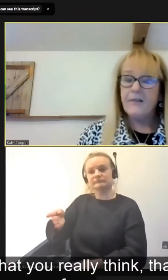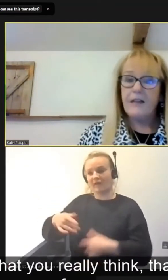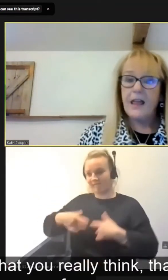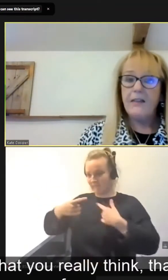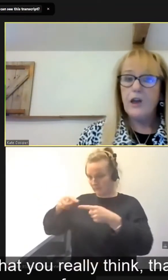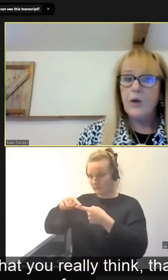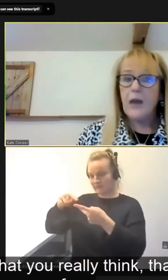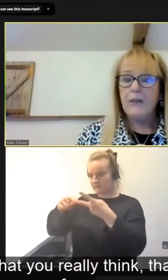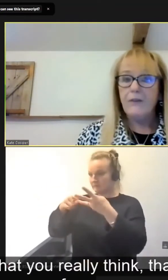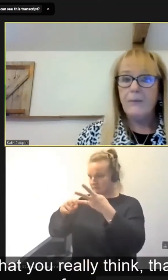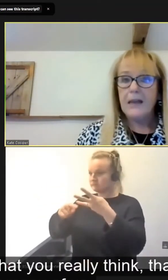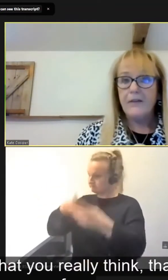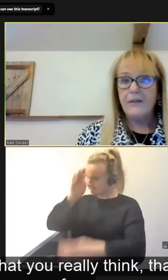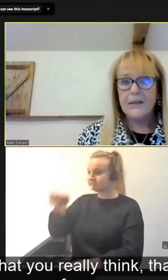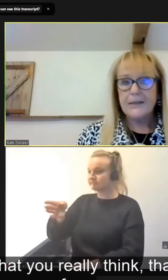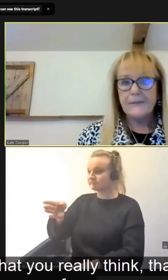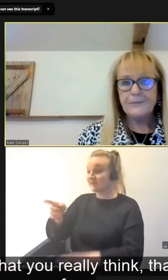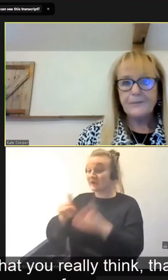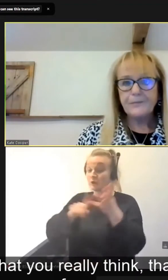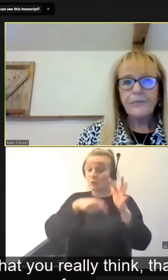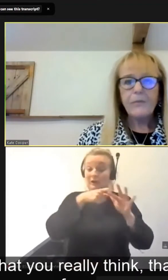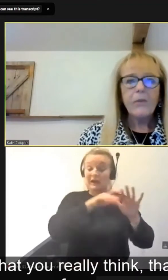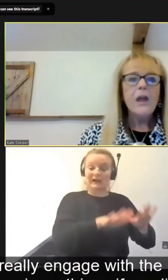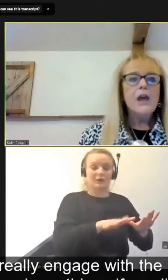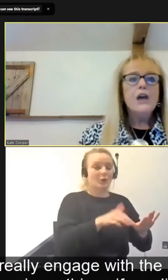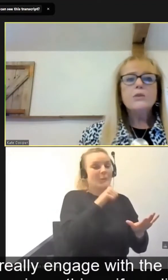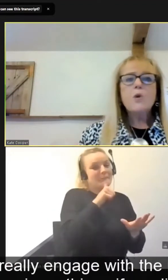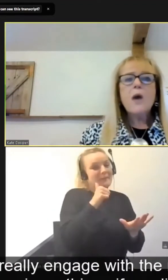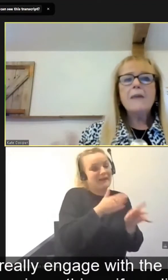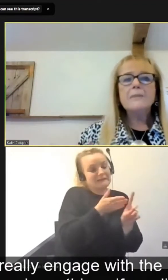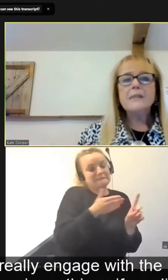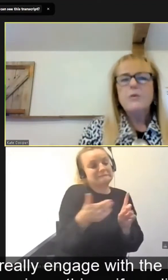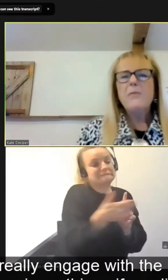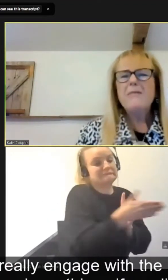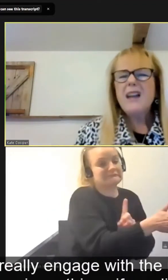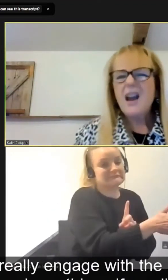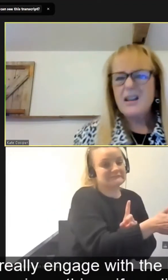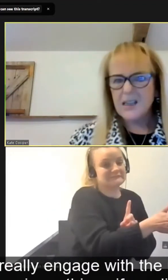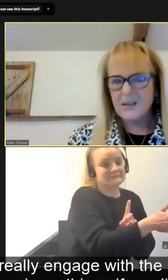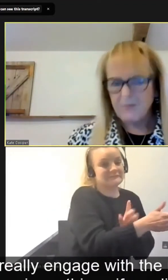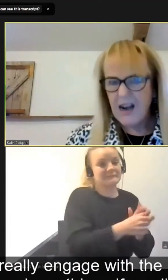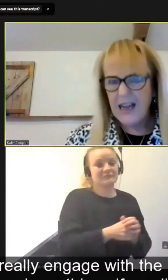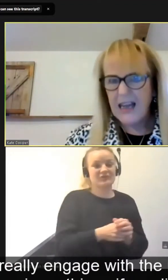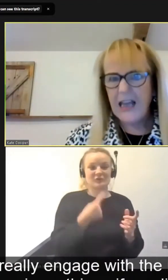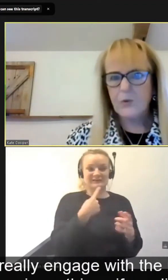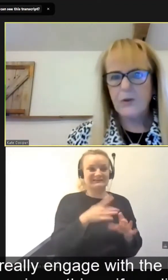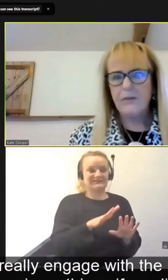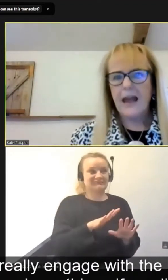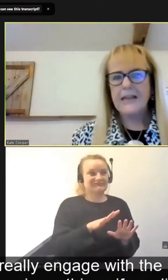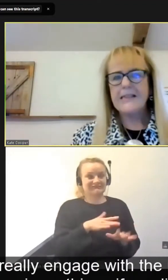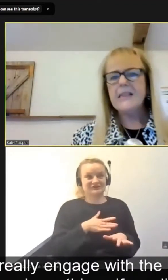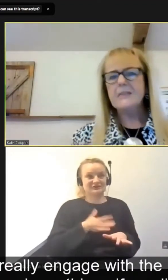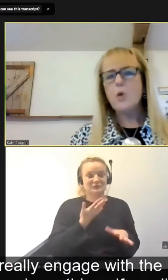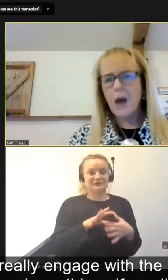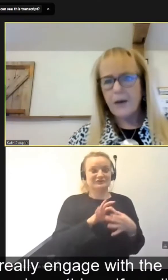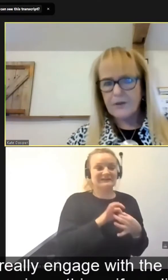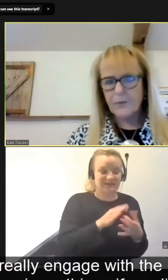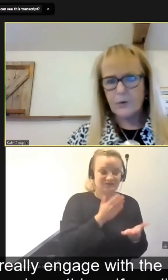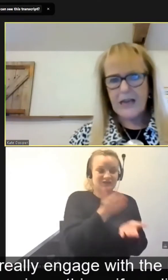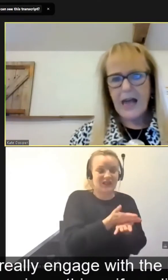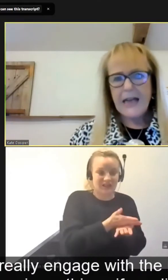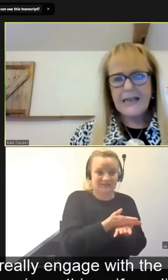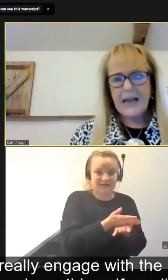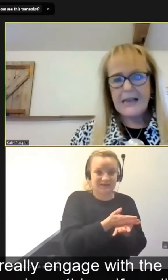is here in the UK for many of us. So what happens is we're reluctant to really engage with the reality, it's more